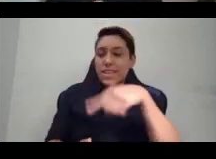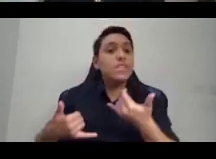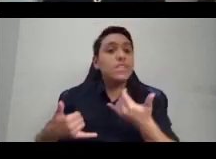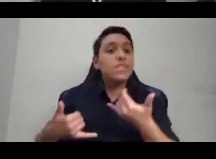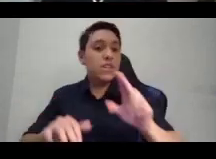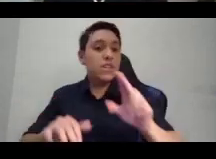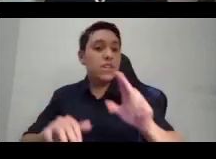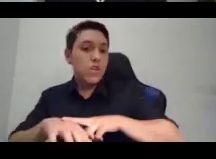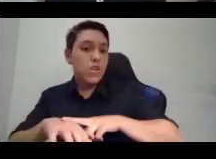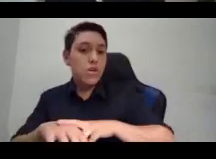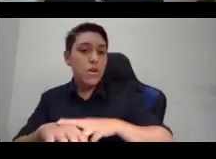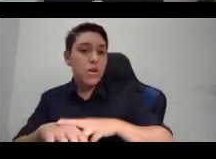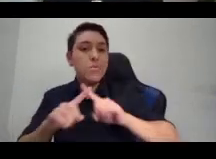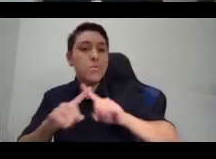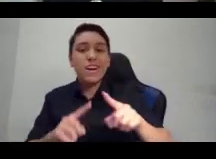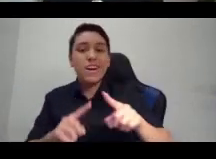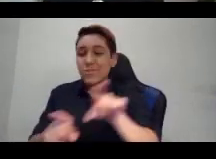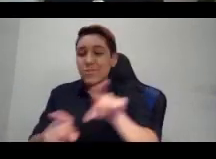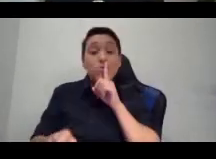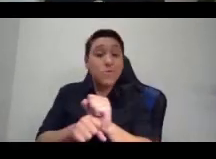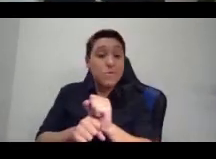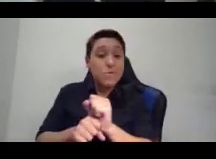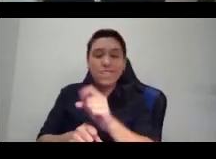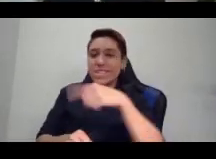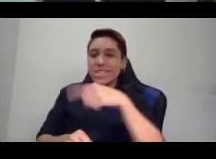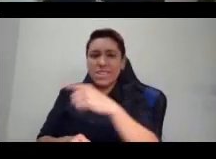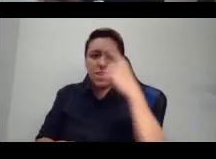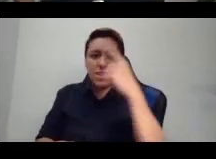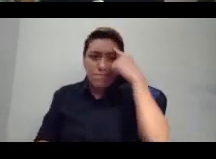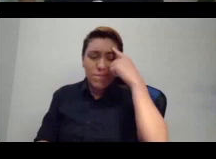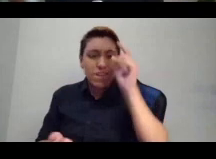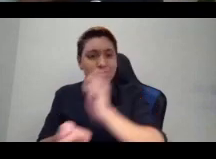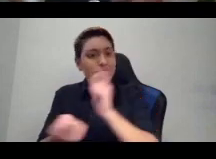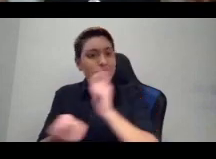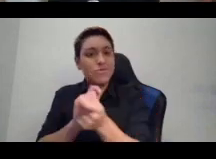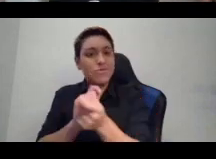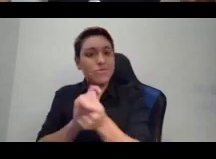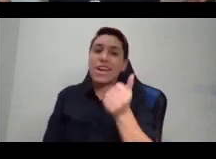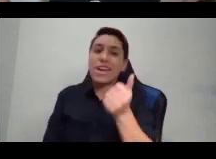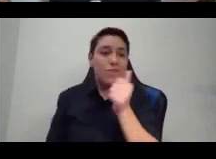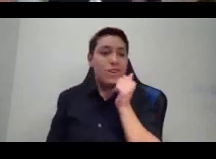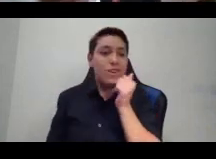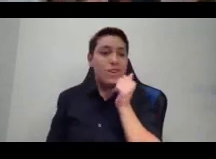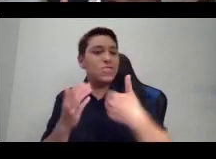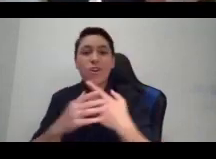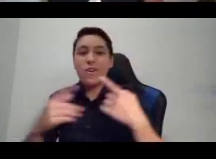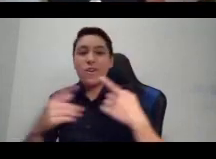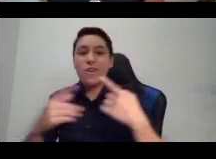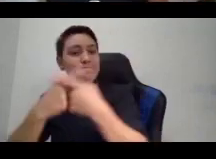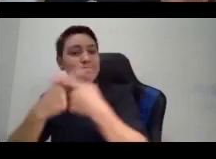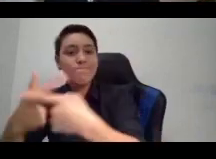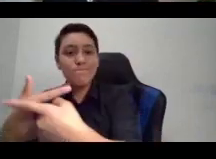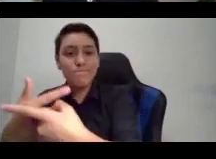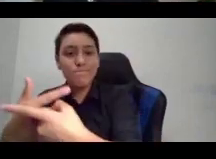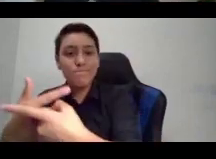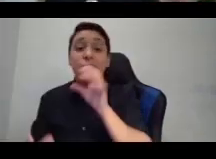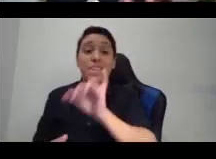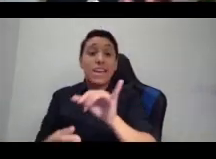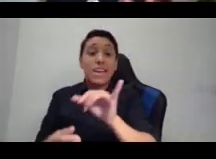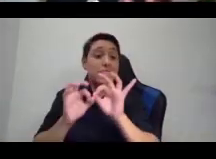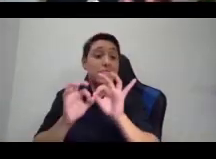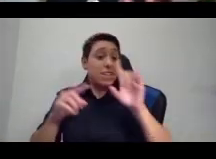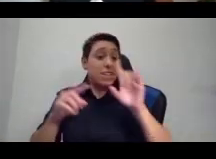changed their minds day by day. This, the contradictions that come from this are really, really clear when we look at places like France,